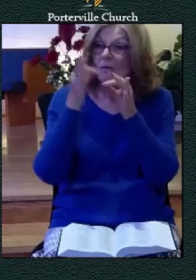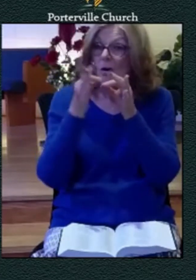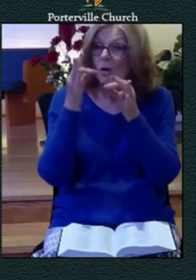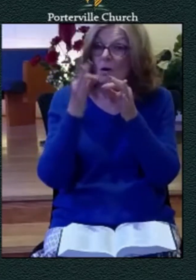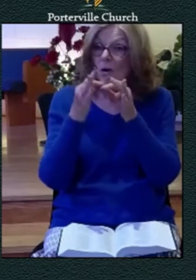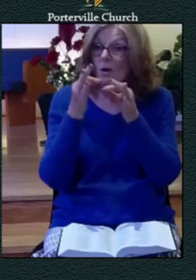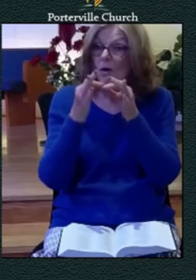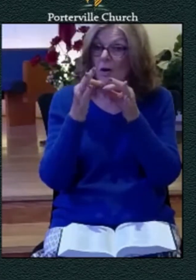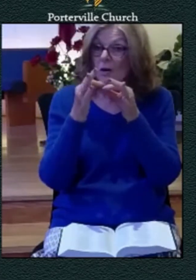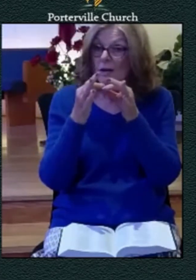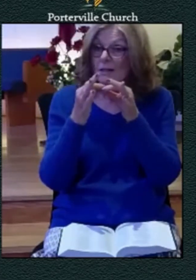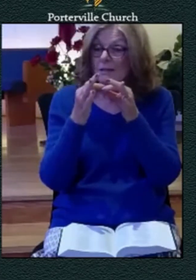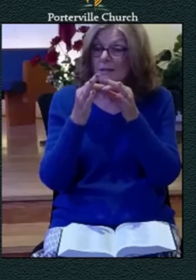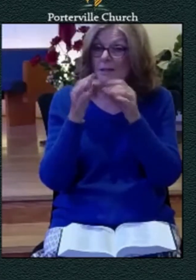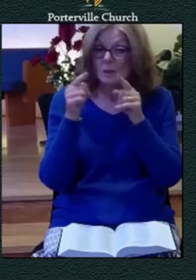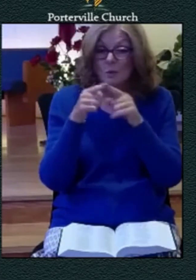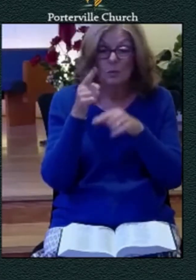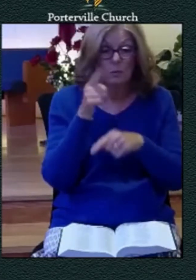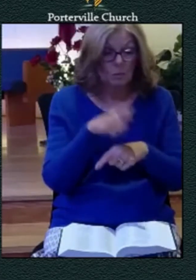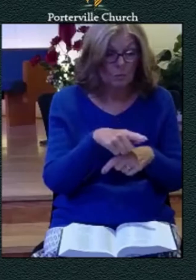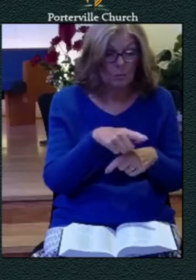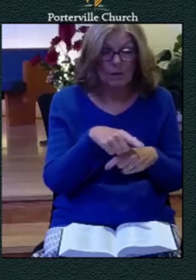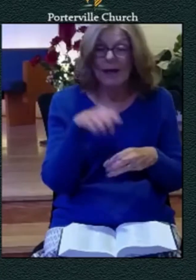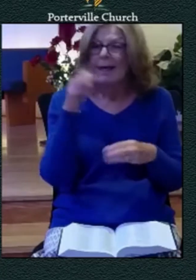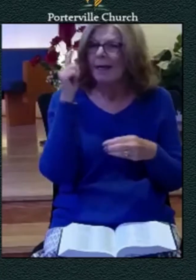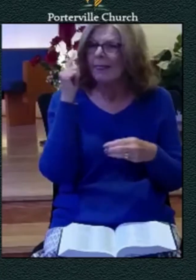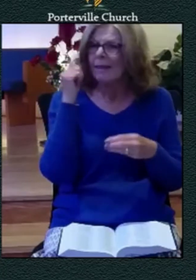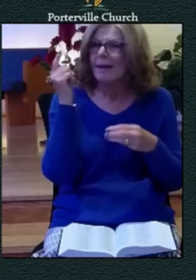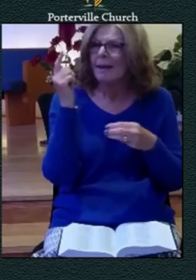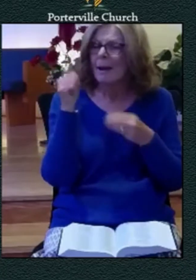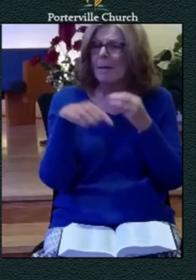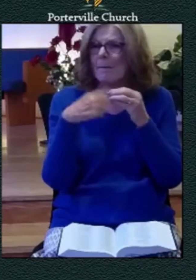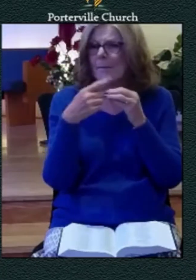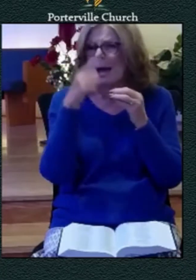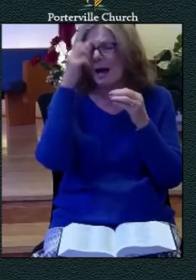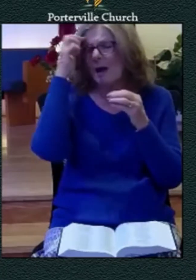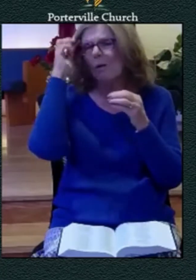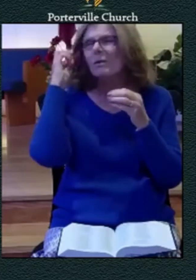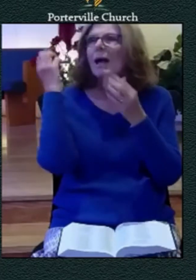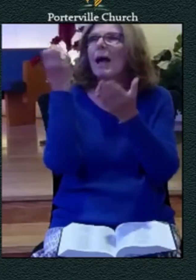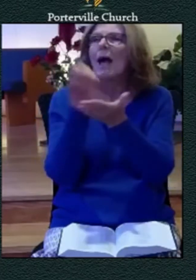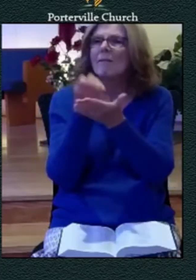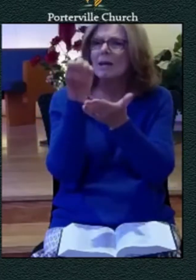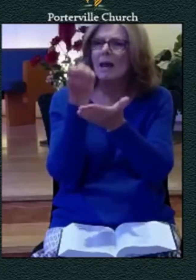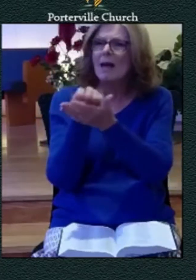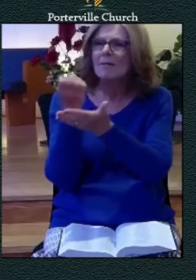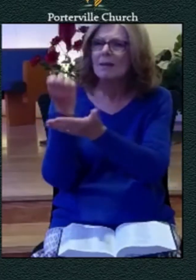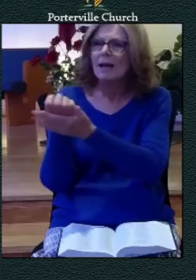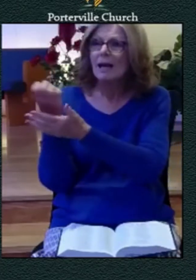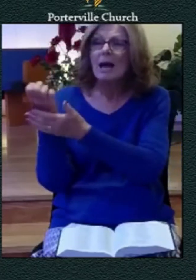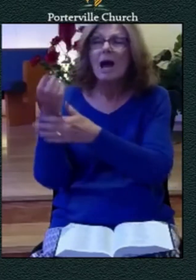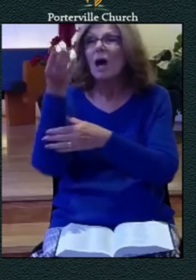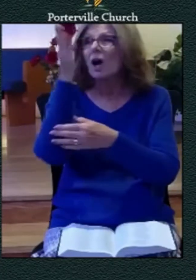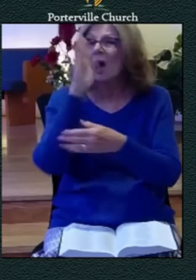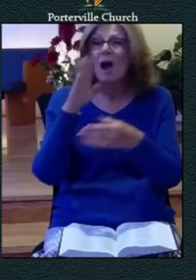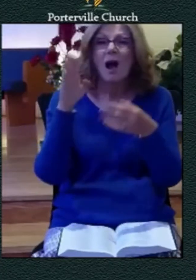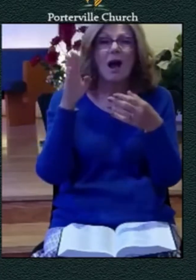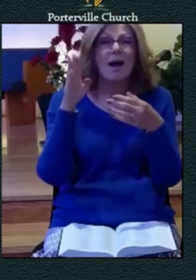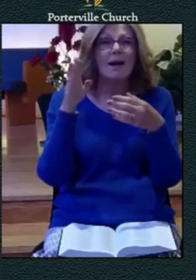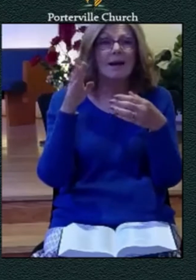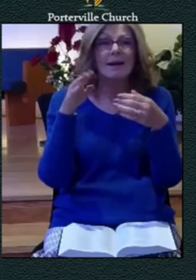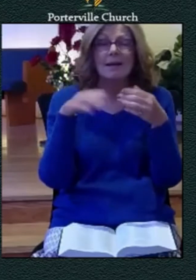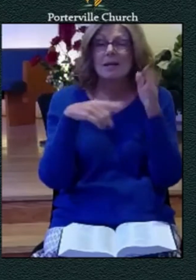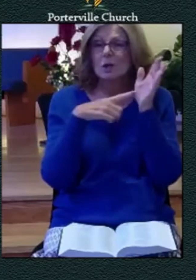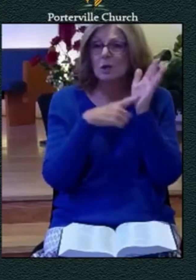think about the evidences all through the scripture of his deep and profound love for you